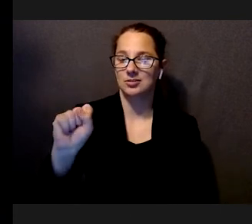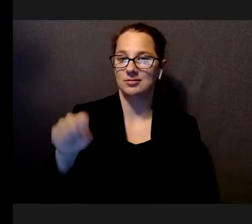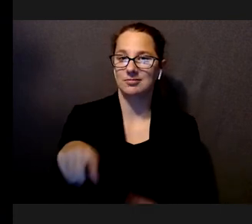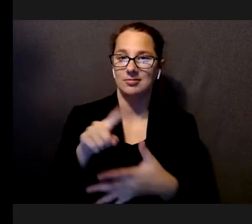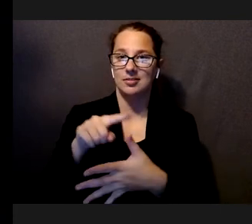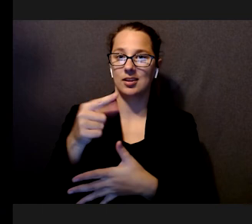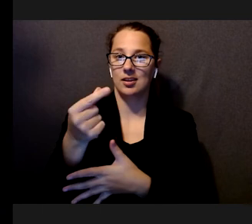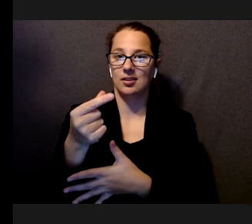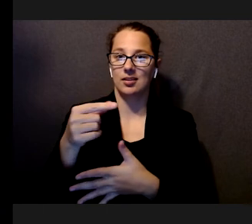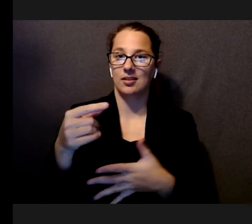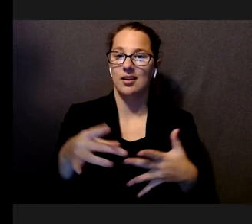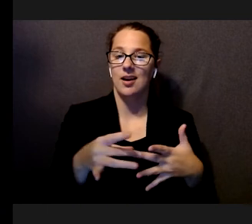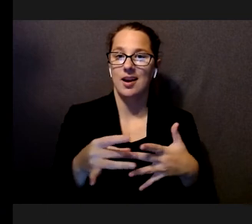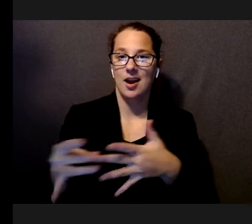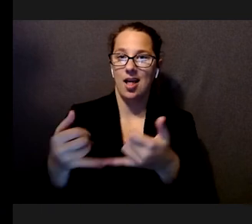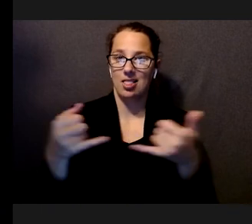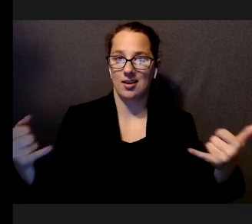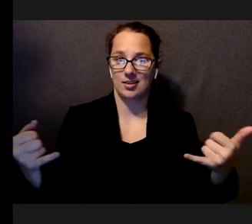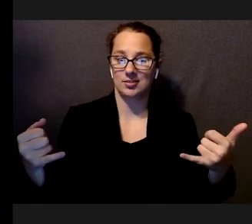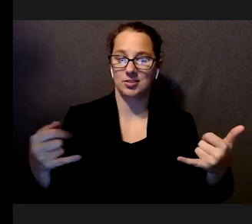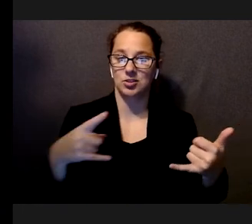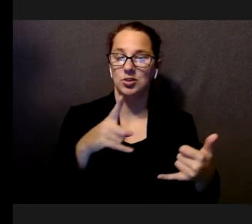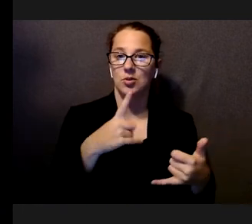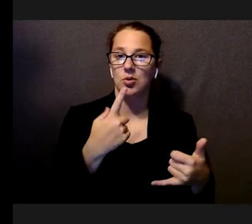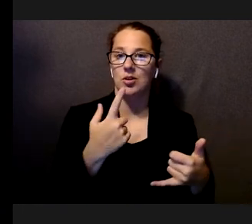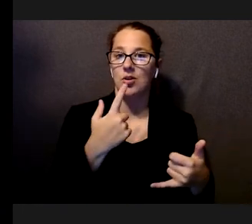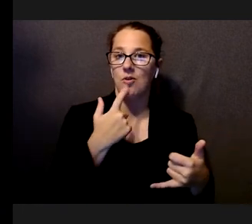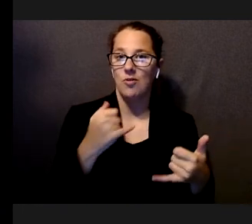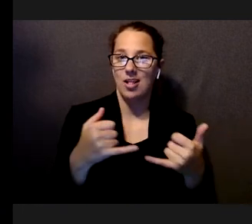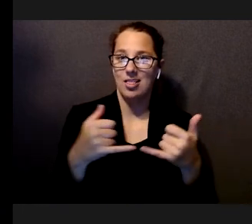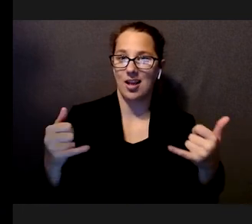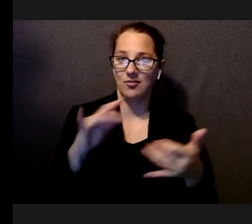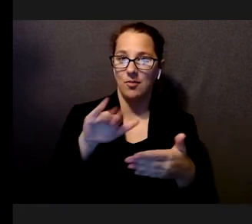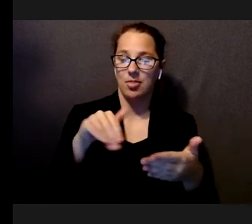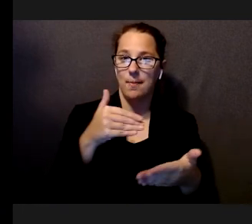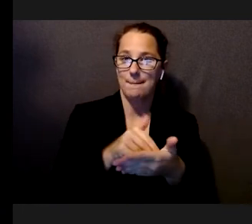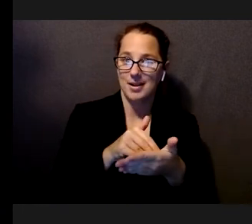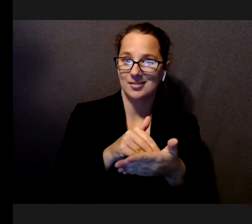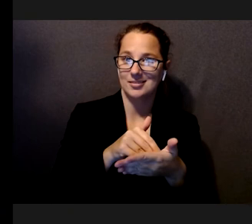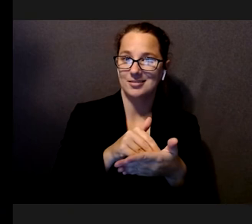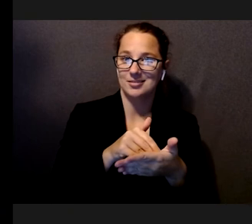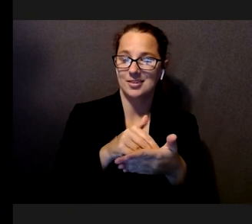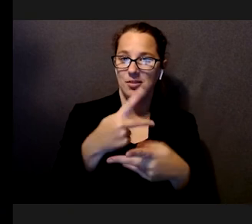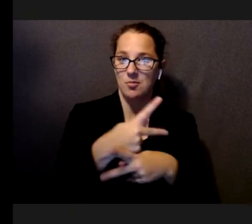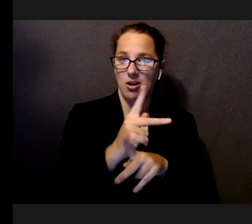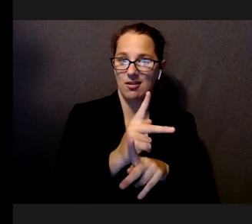called guideline. So, there's a red line from the center of the display to the product.